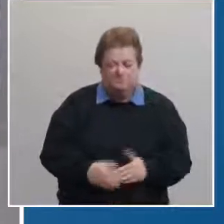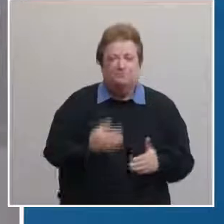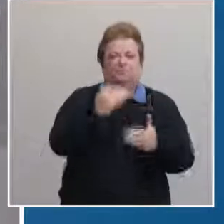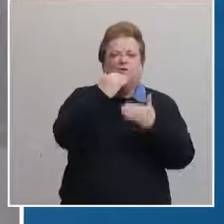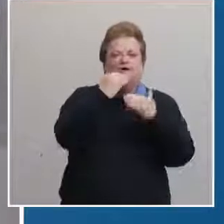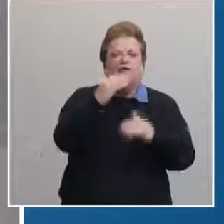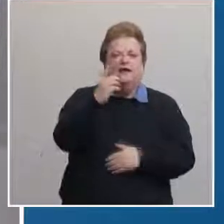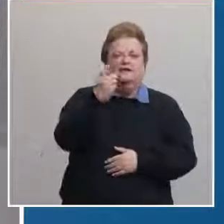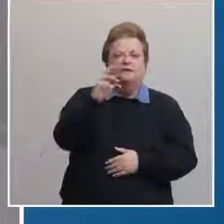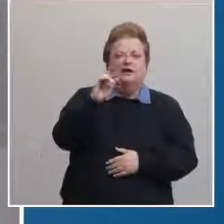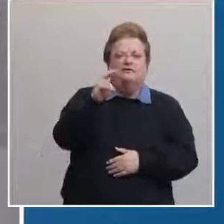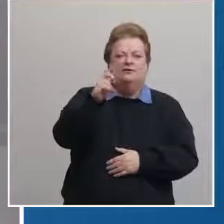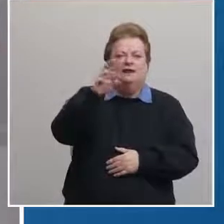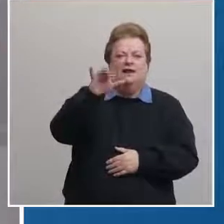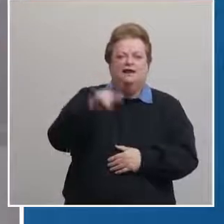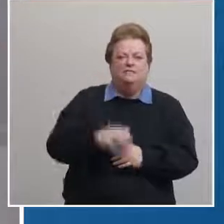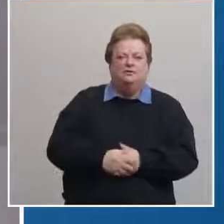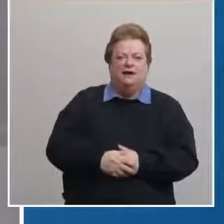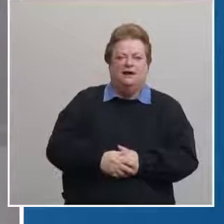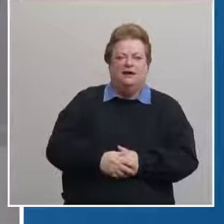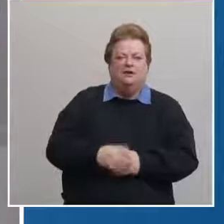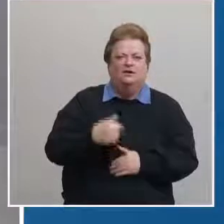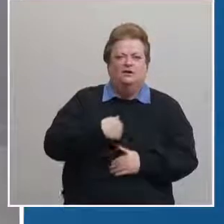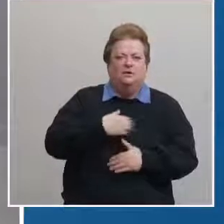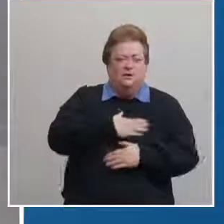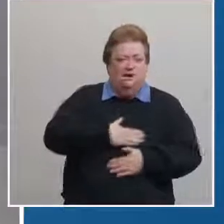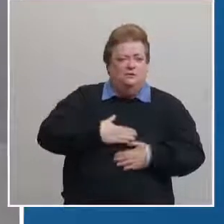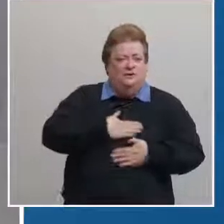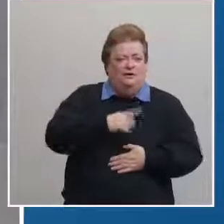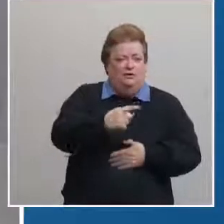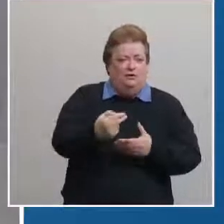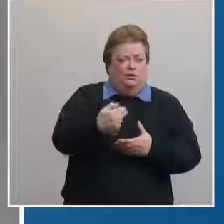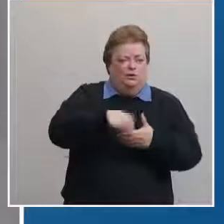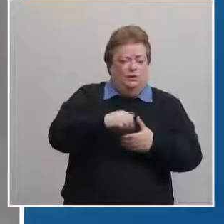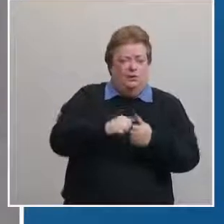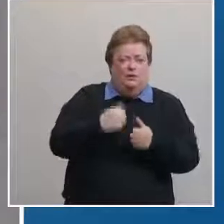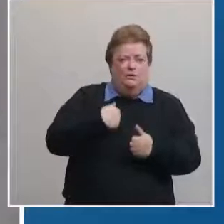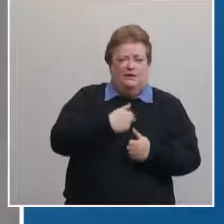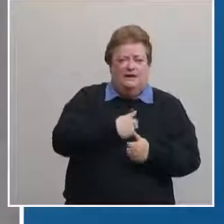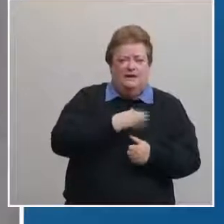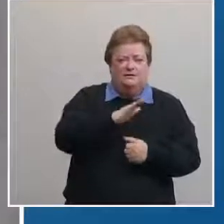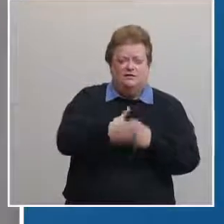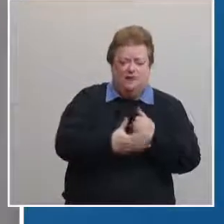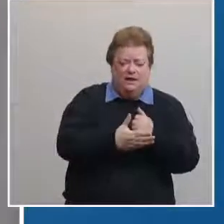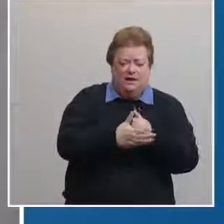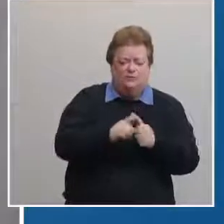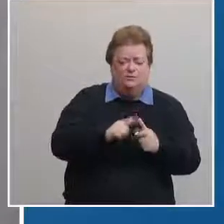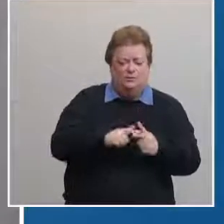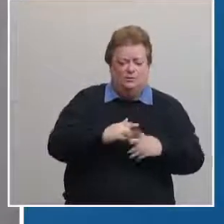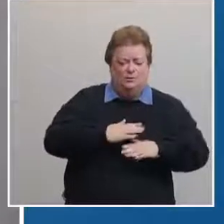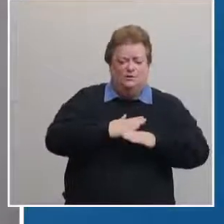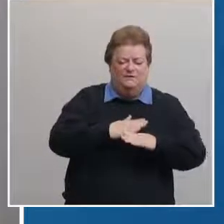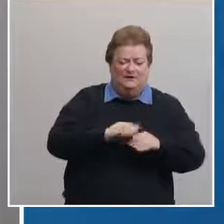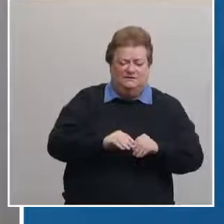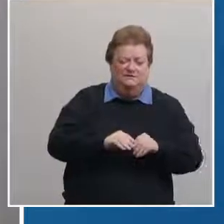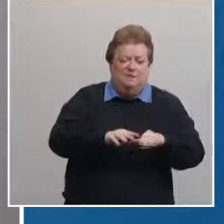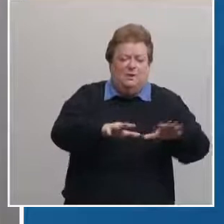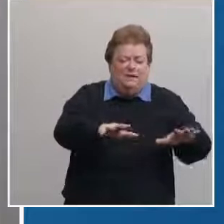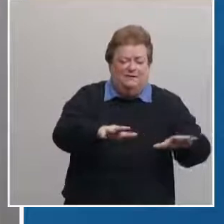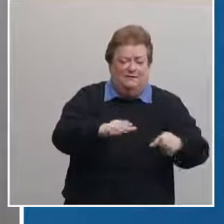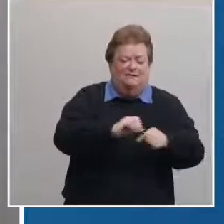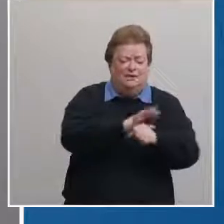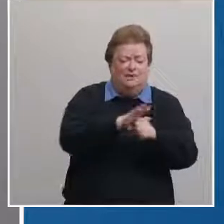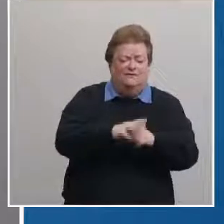you dr avery we really appreciate you joining us and for all your help to keep the virus from spreading in our community